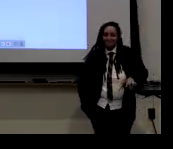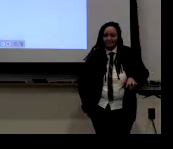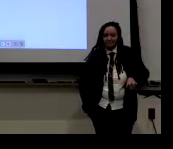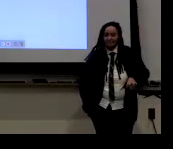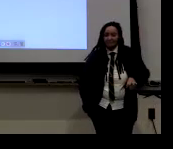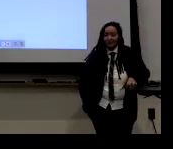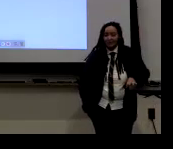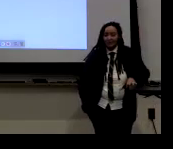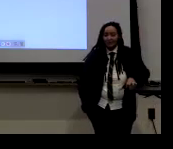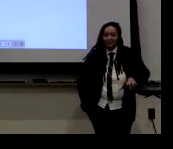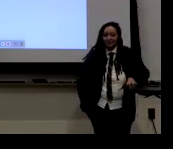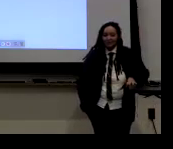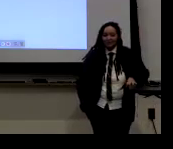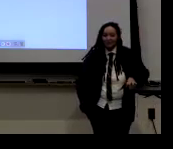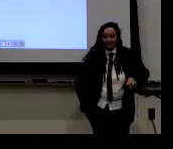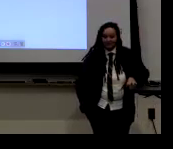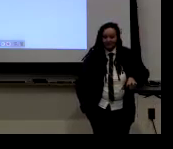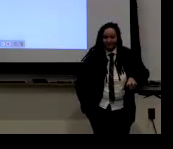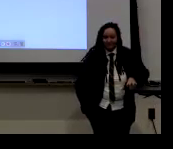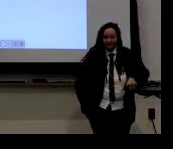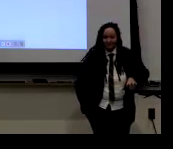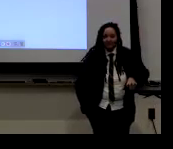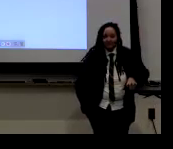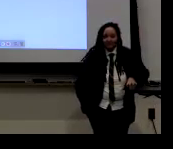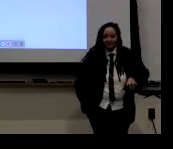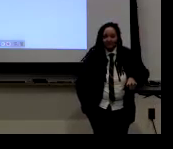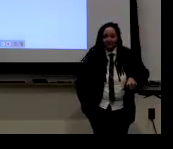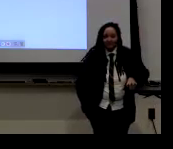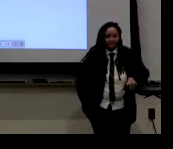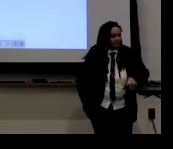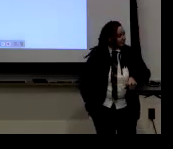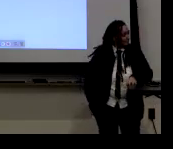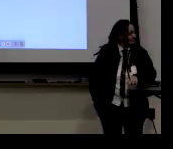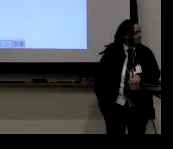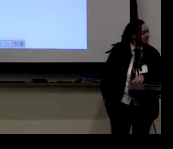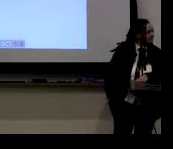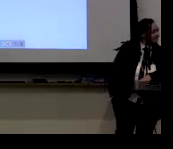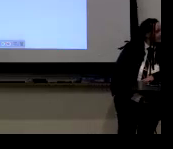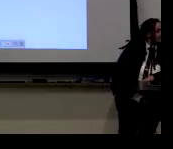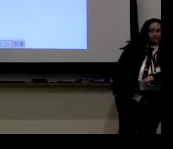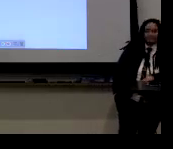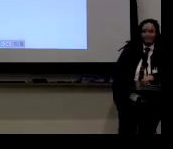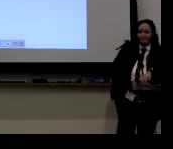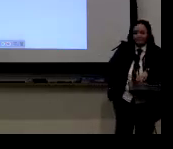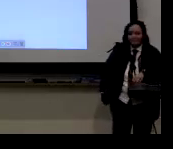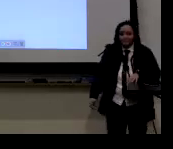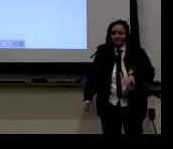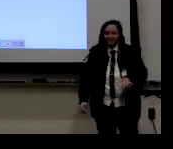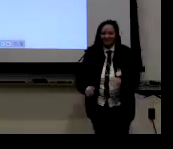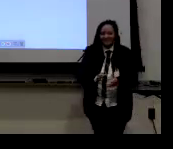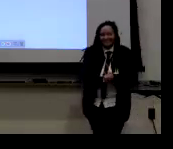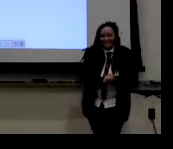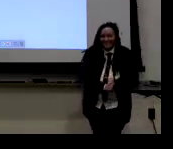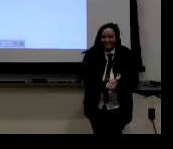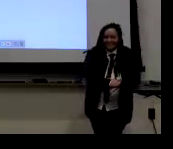Sure. We have a couple more questions on Zoom. So, another anonymous question person asks,